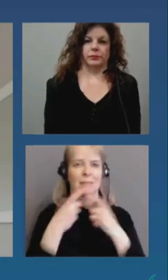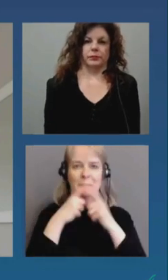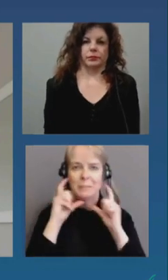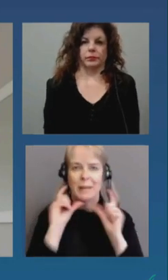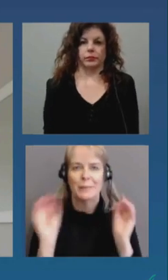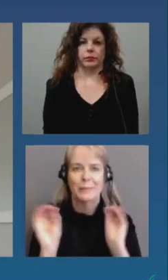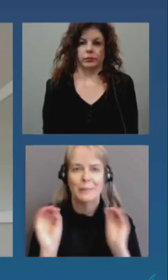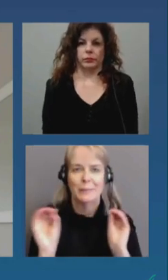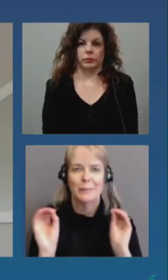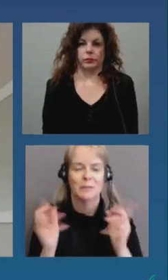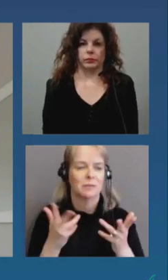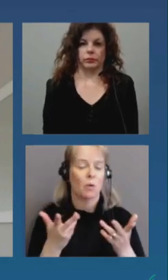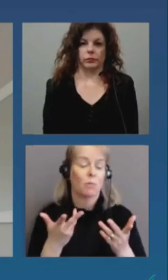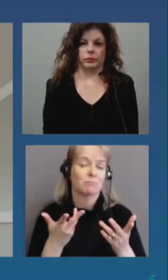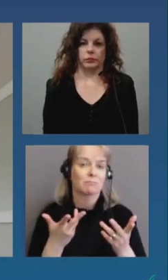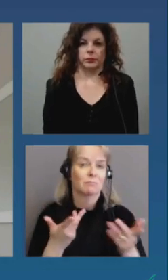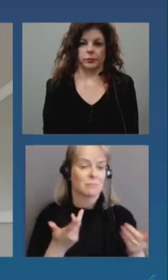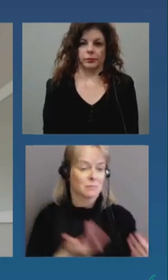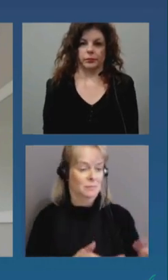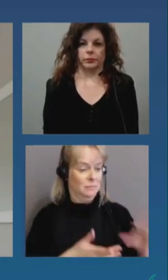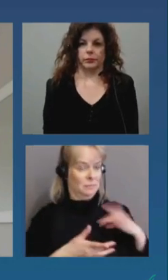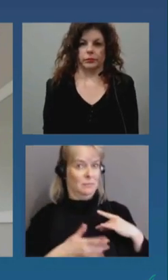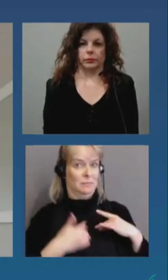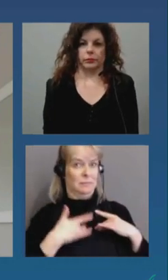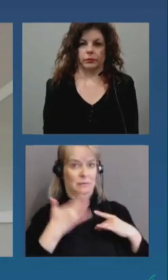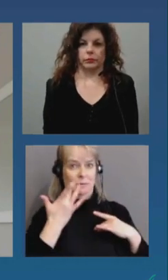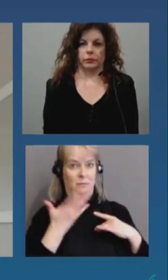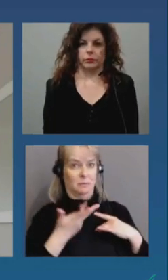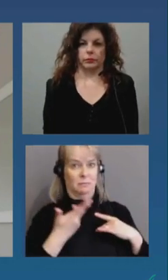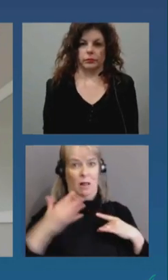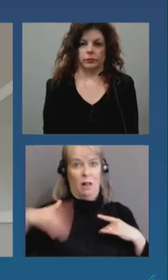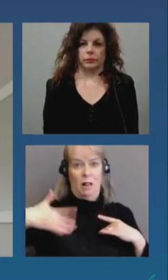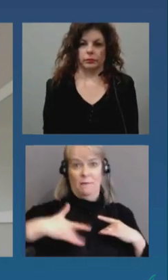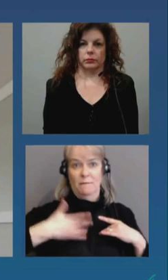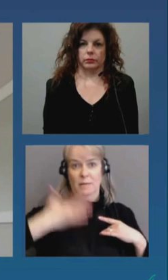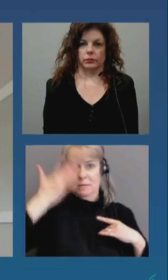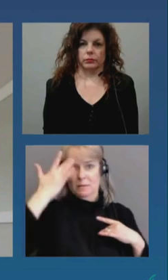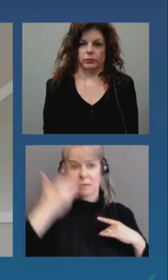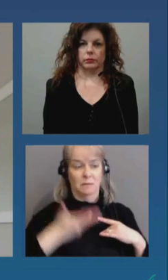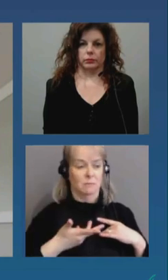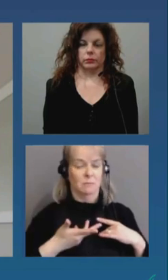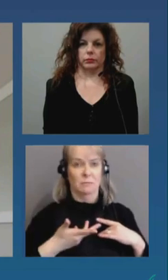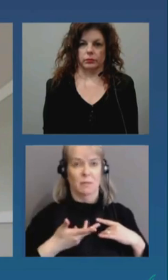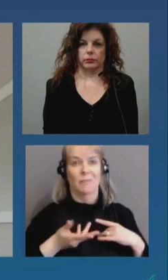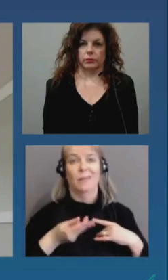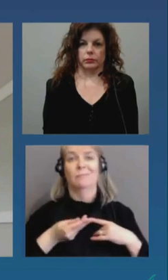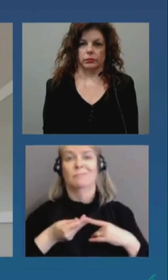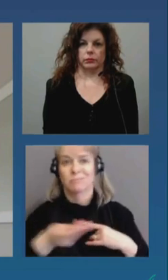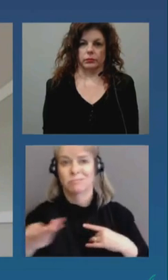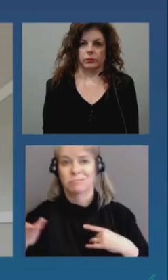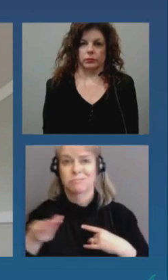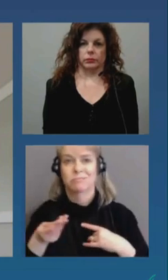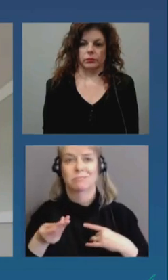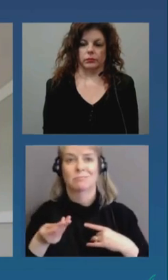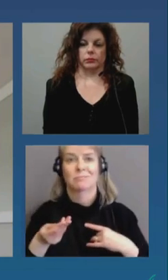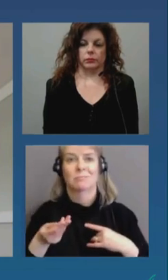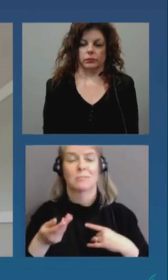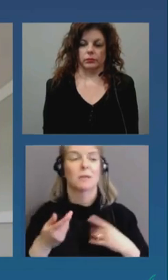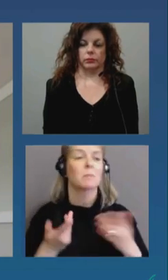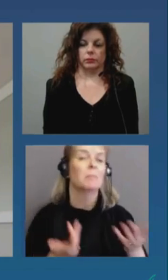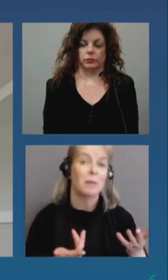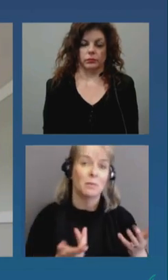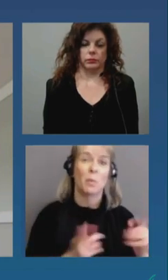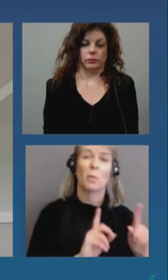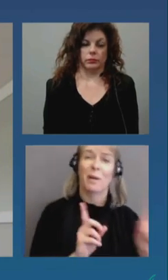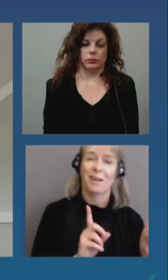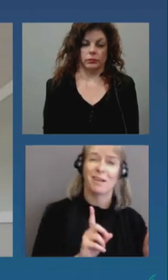so how does it get into the home it is when people are outside of the home in close contact with others so it would be in workplaces